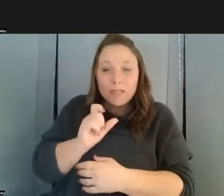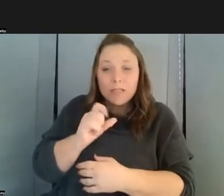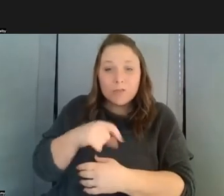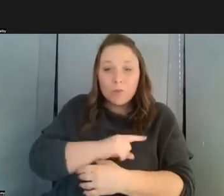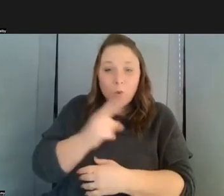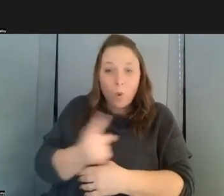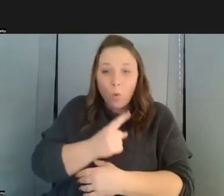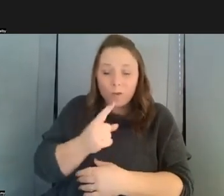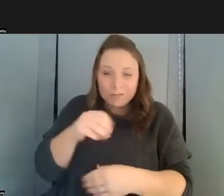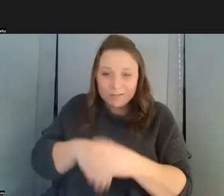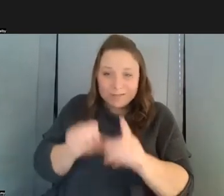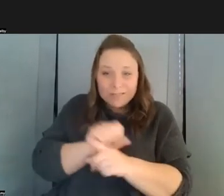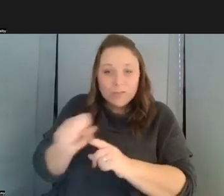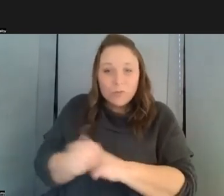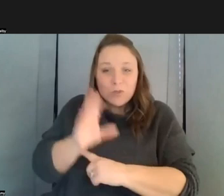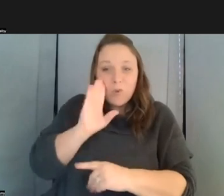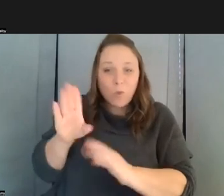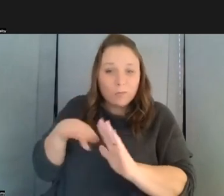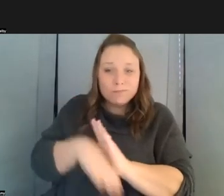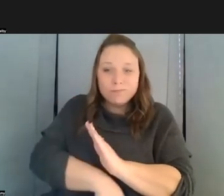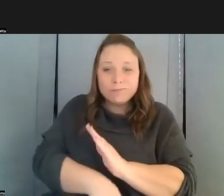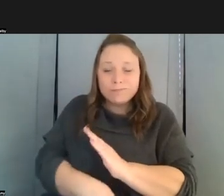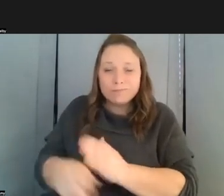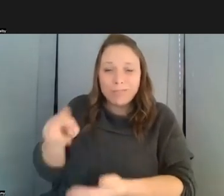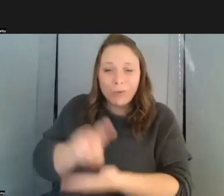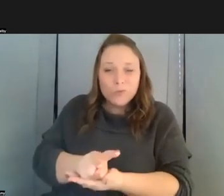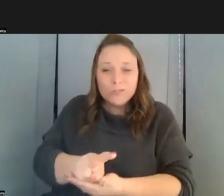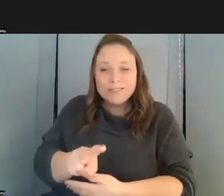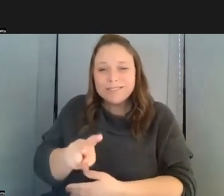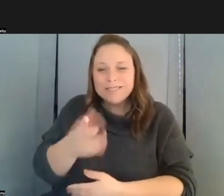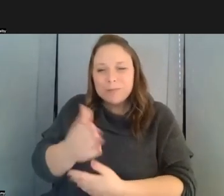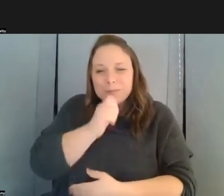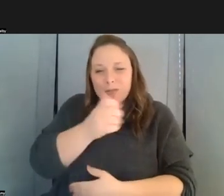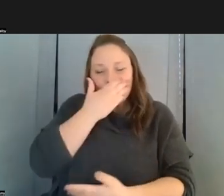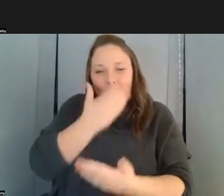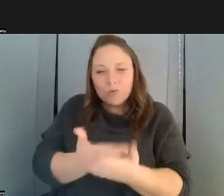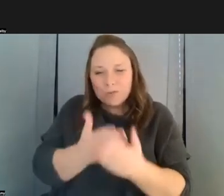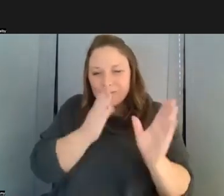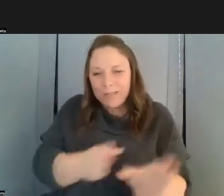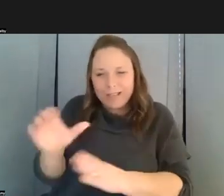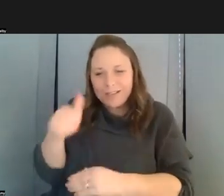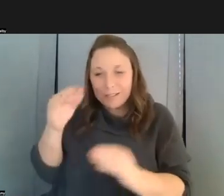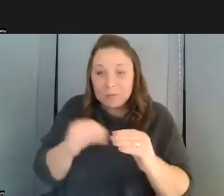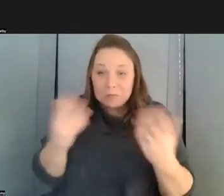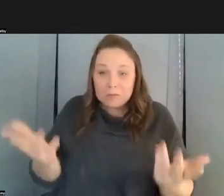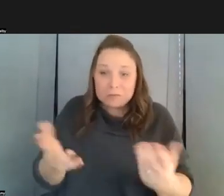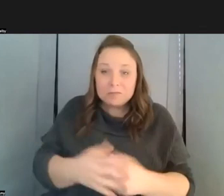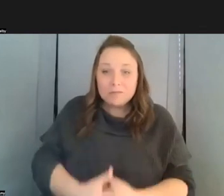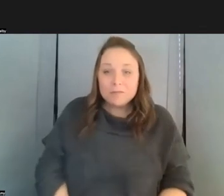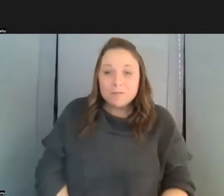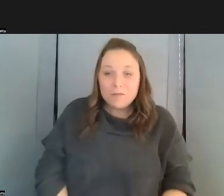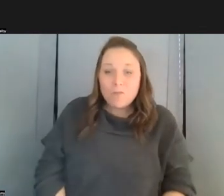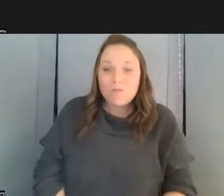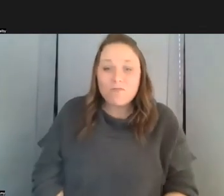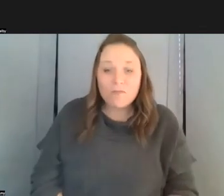to lose and so so maybe that's not a good strategy anymore and doc my thinking and